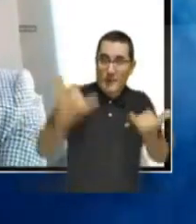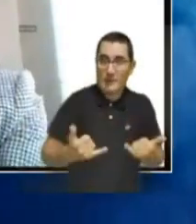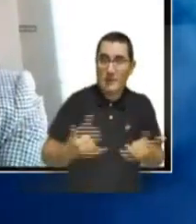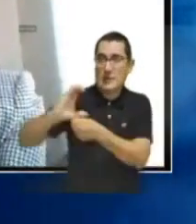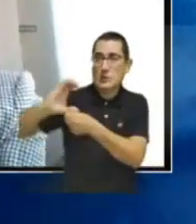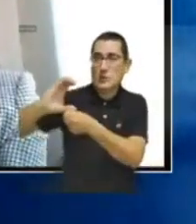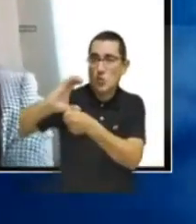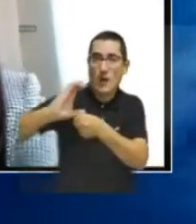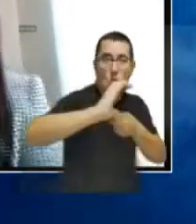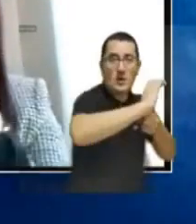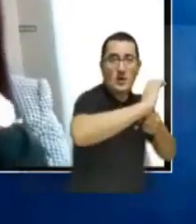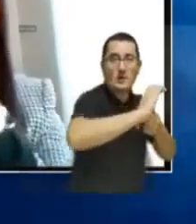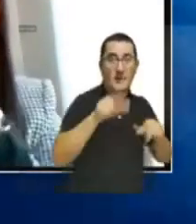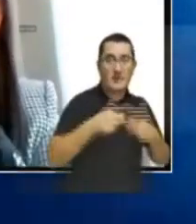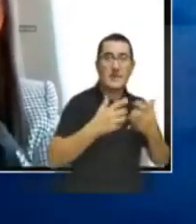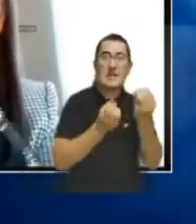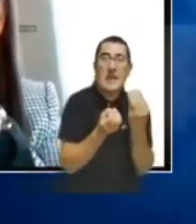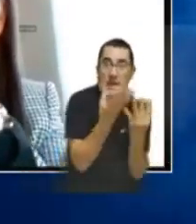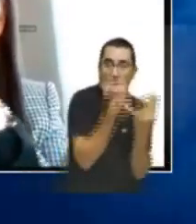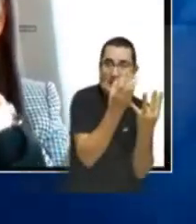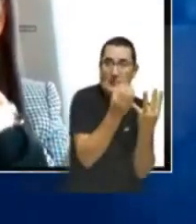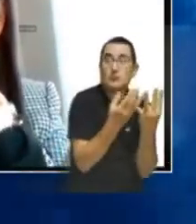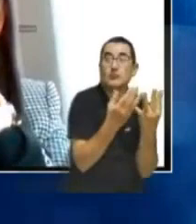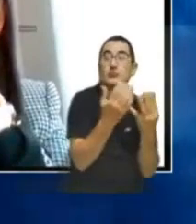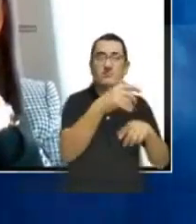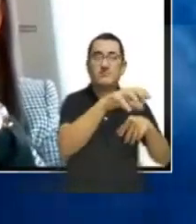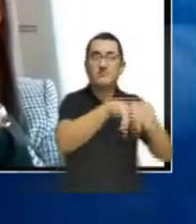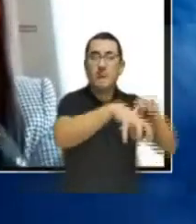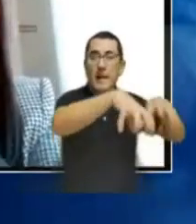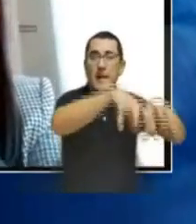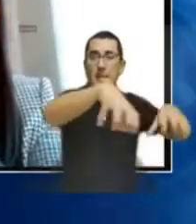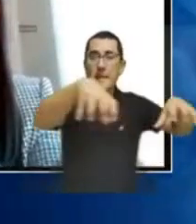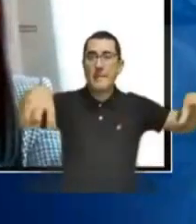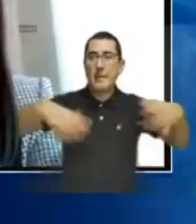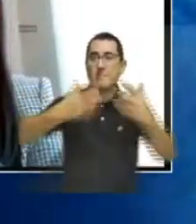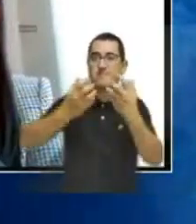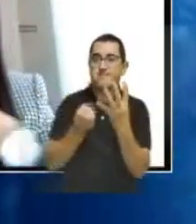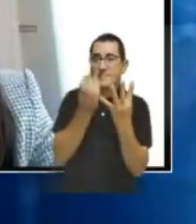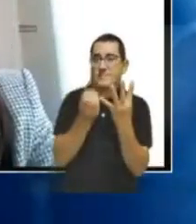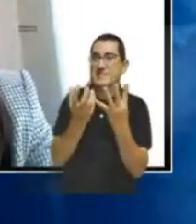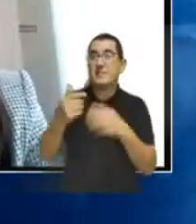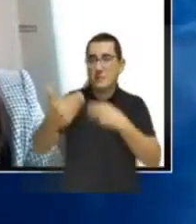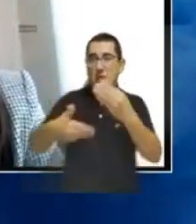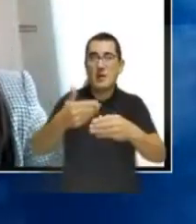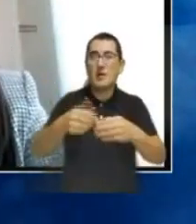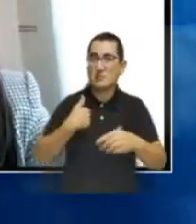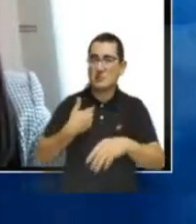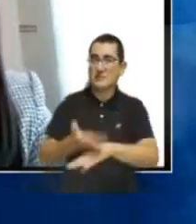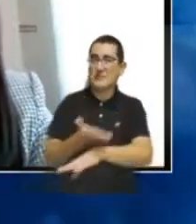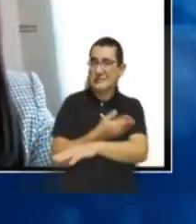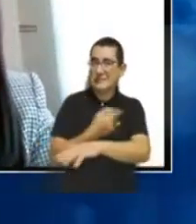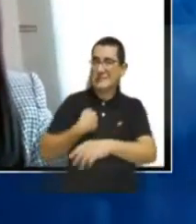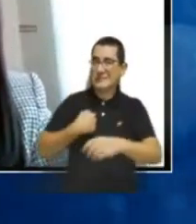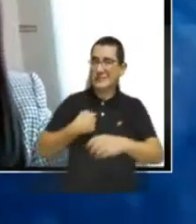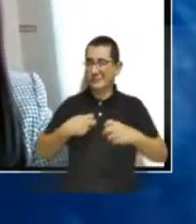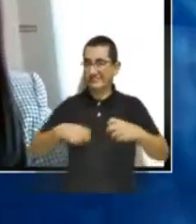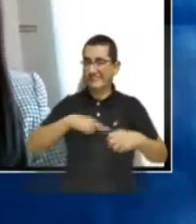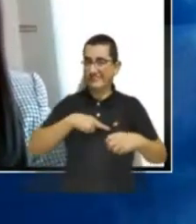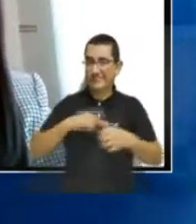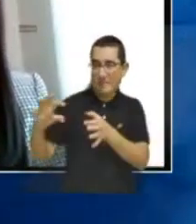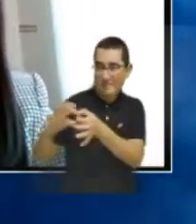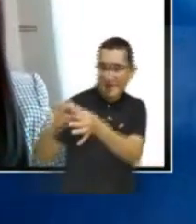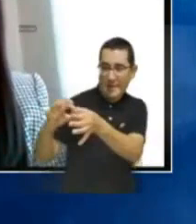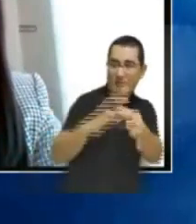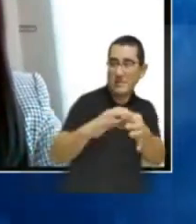and industries. Actually, we from the center, we have actually tackling this subject, let's just say in an articulated